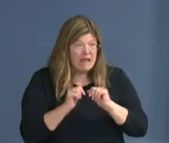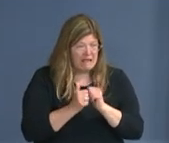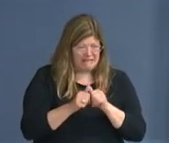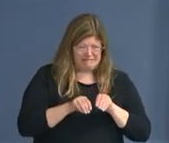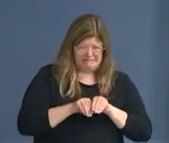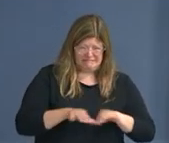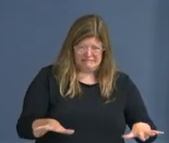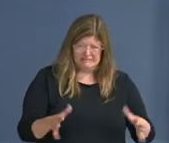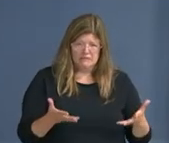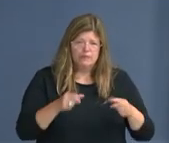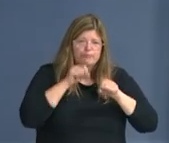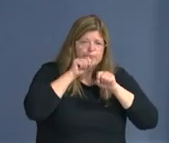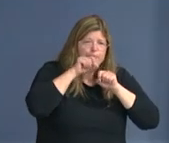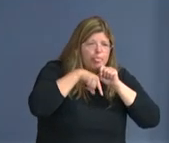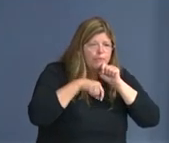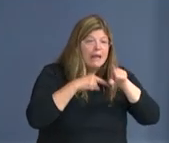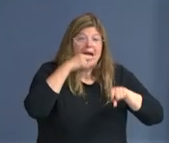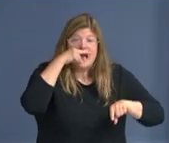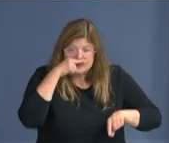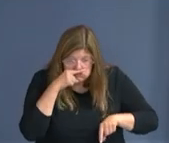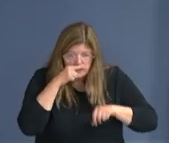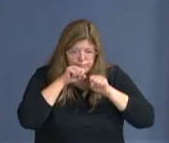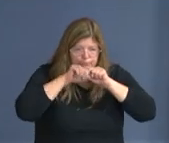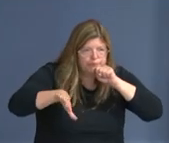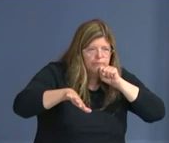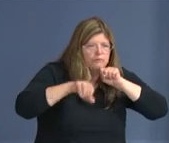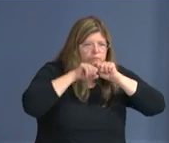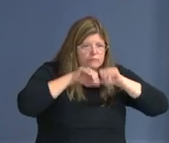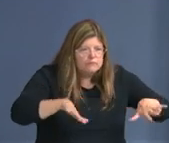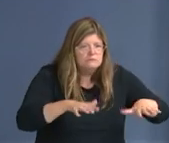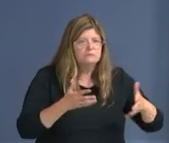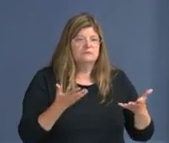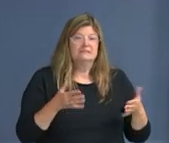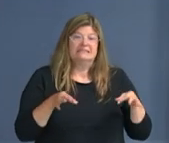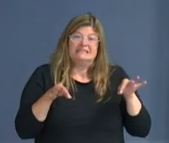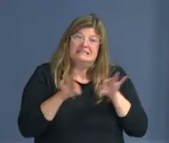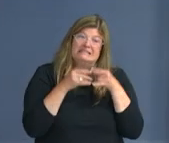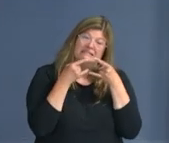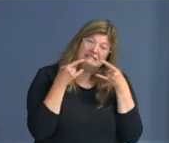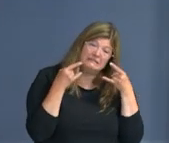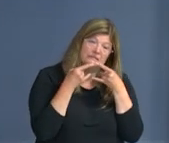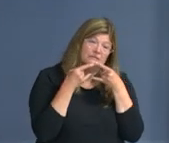wave. Wear a mask for your family, friends, and you.